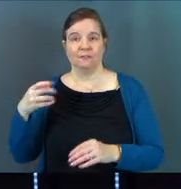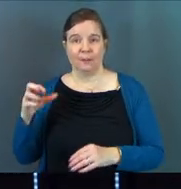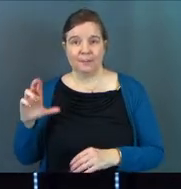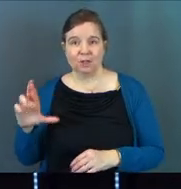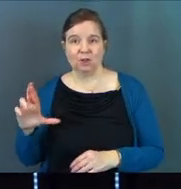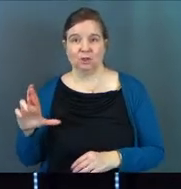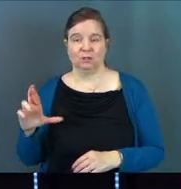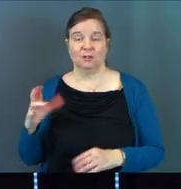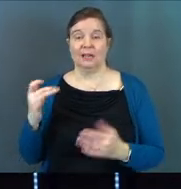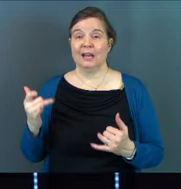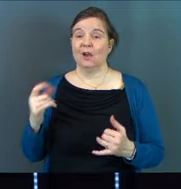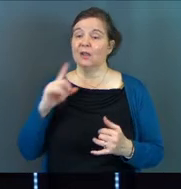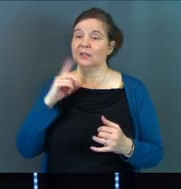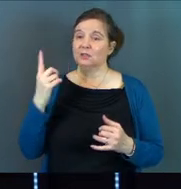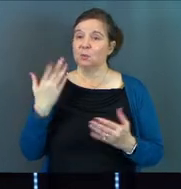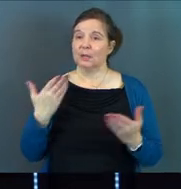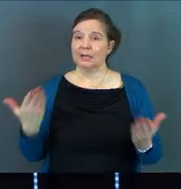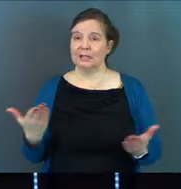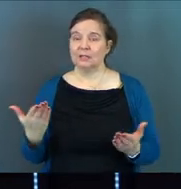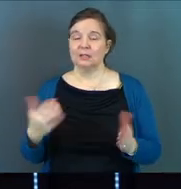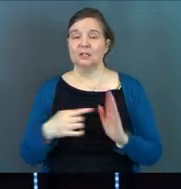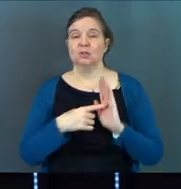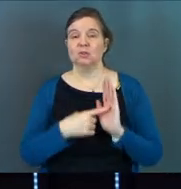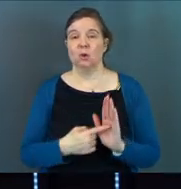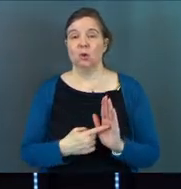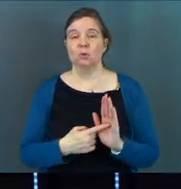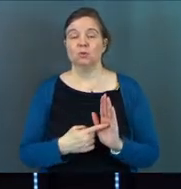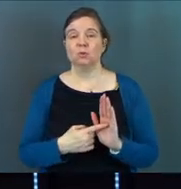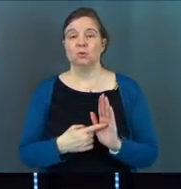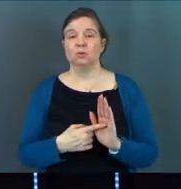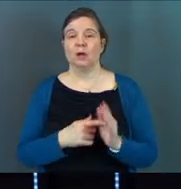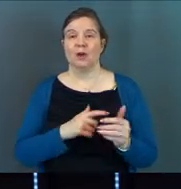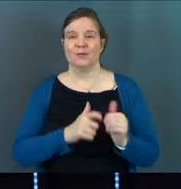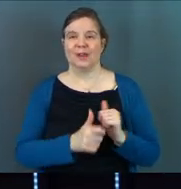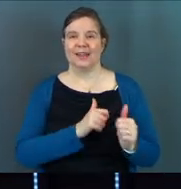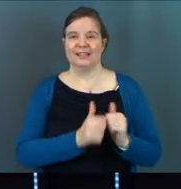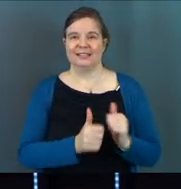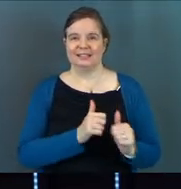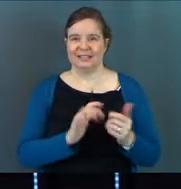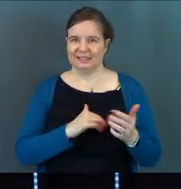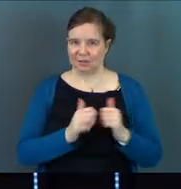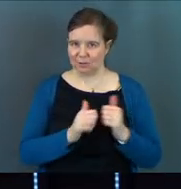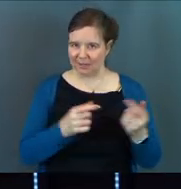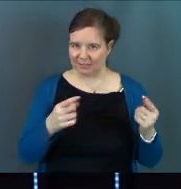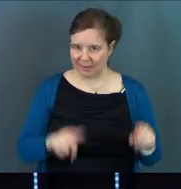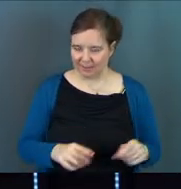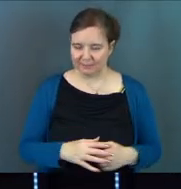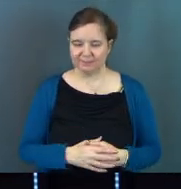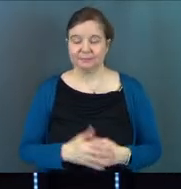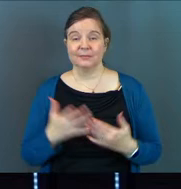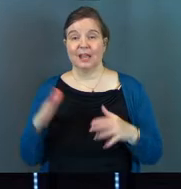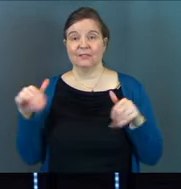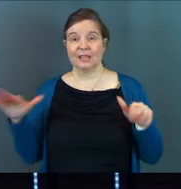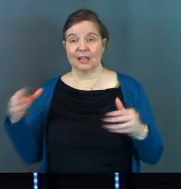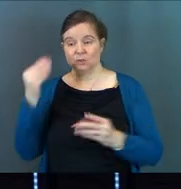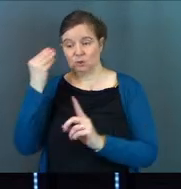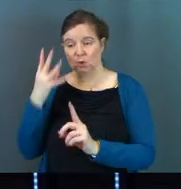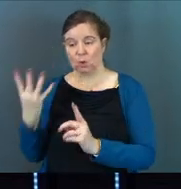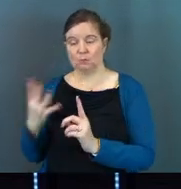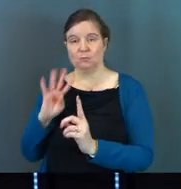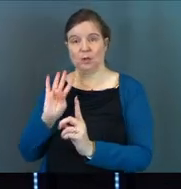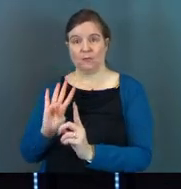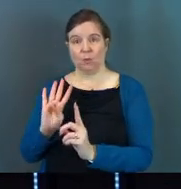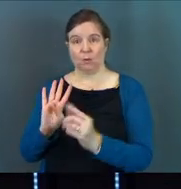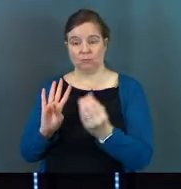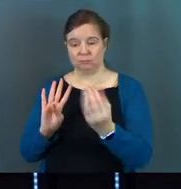Peter. Now this one here, it shows a race. And here's how the race happened. After the angel told these